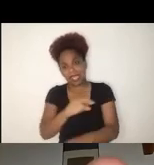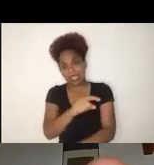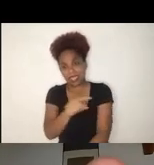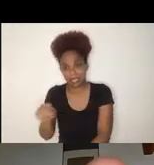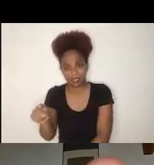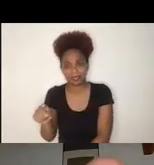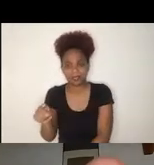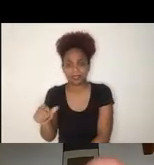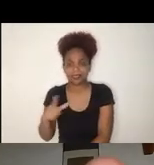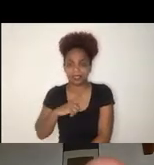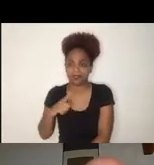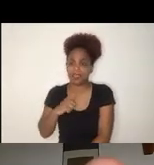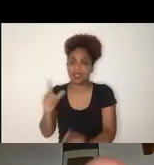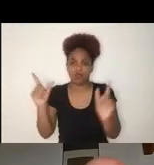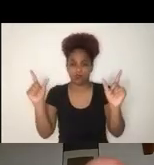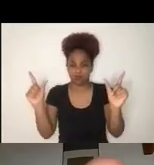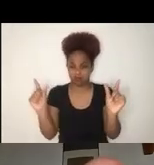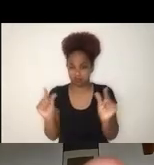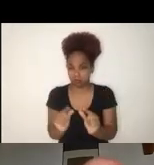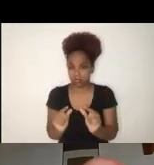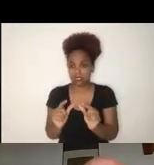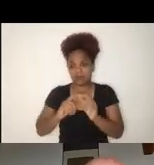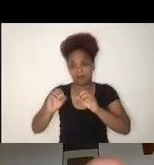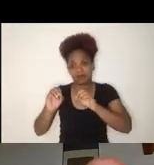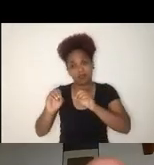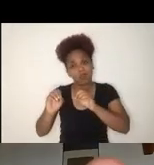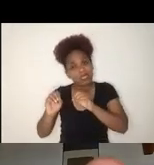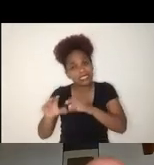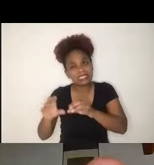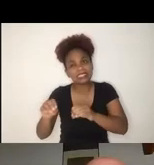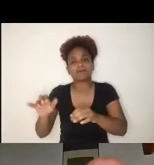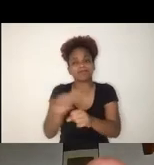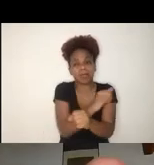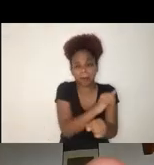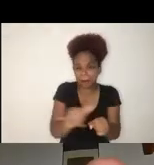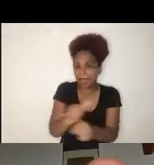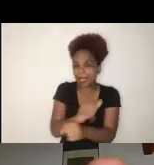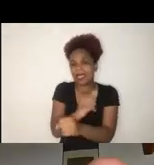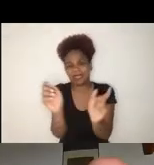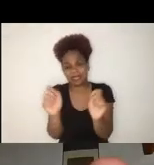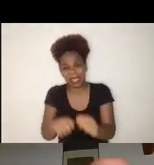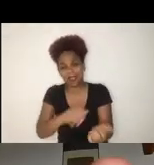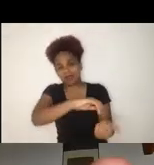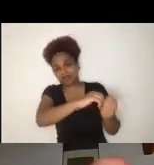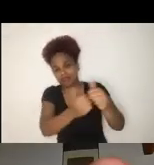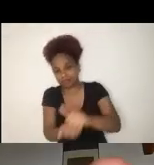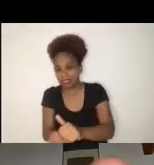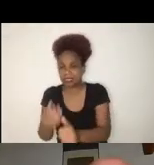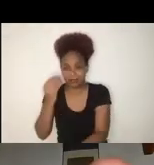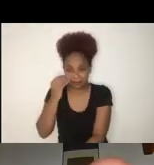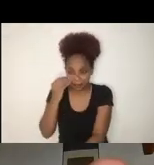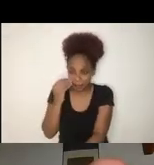So everybody did everything possible to help and the contingency